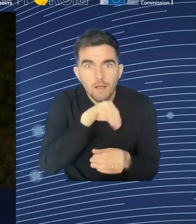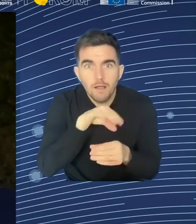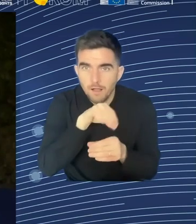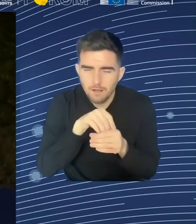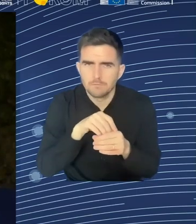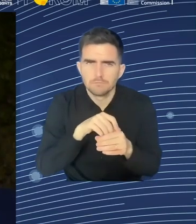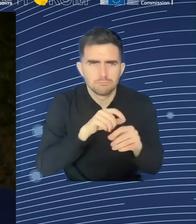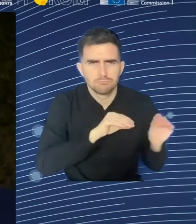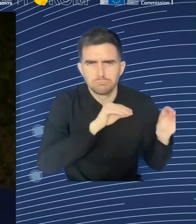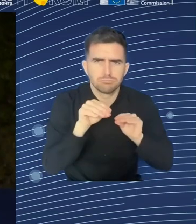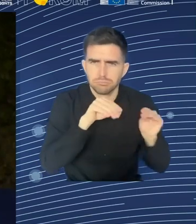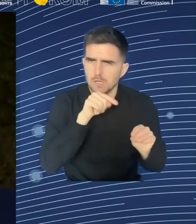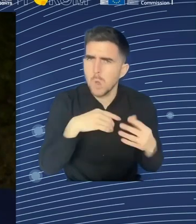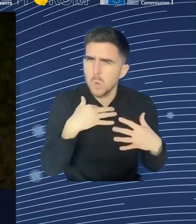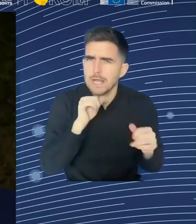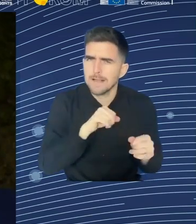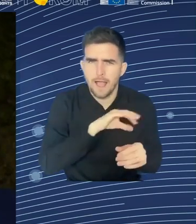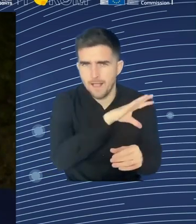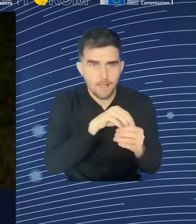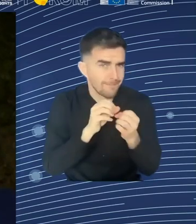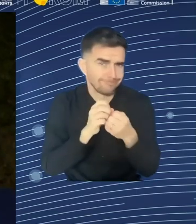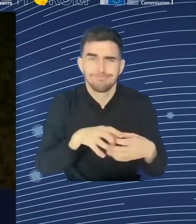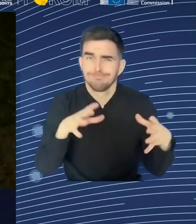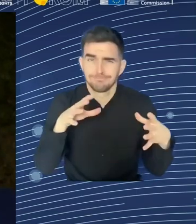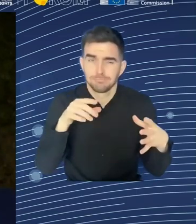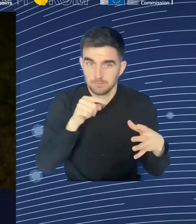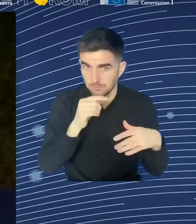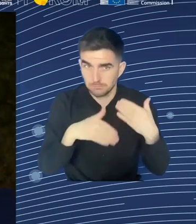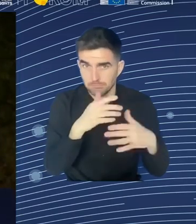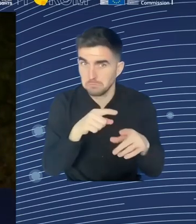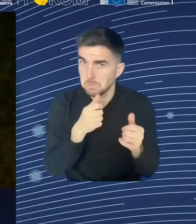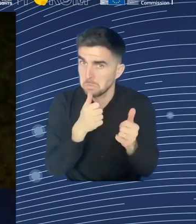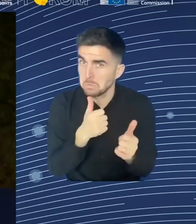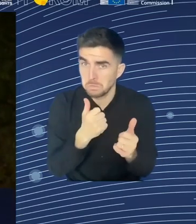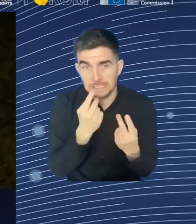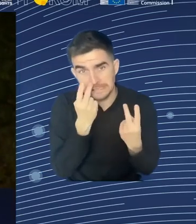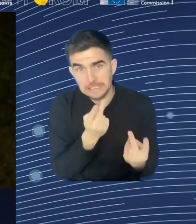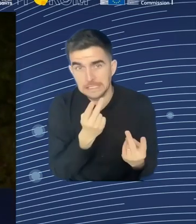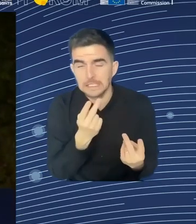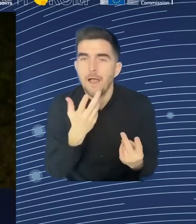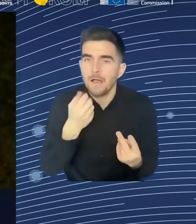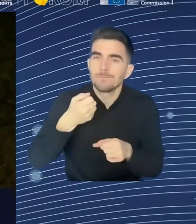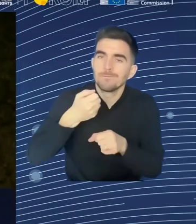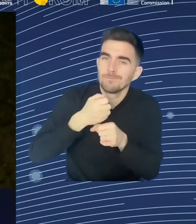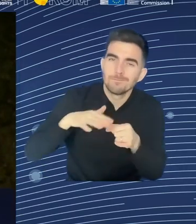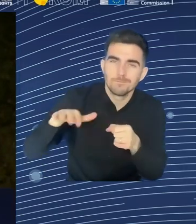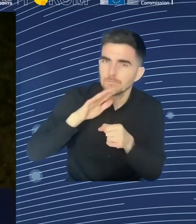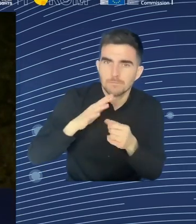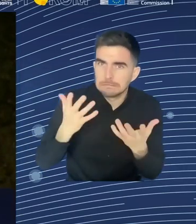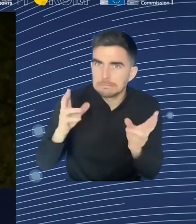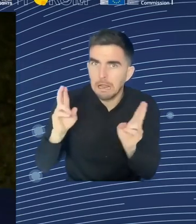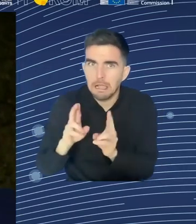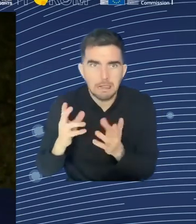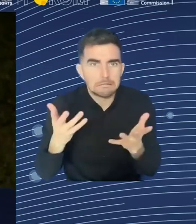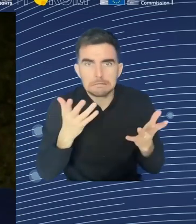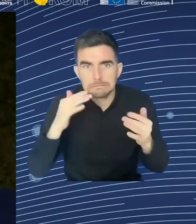very good that we have people coming in. Because what they do is really decrease the excess of demand, which is labor shortage, right?